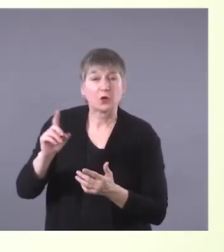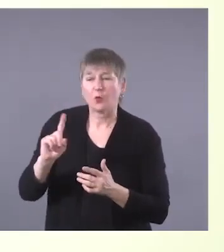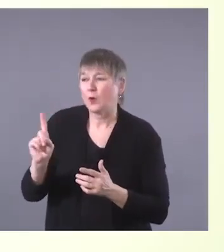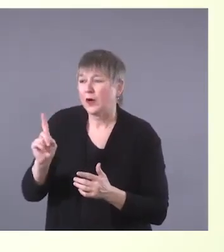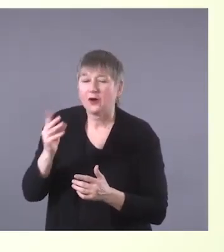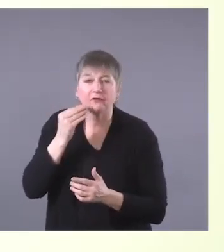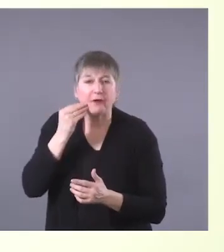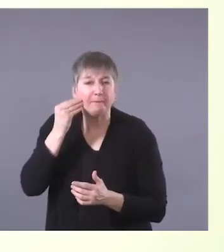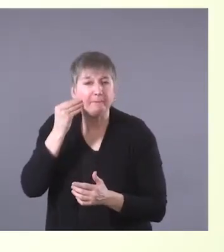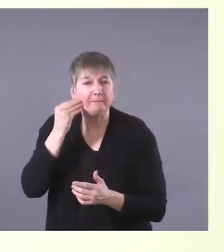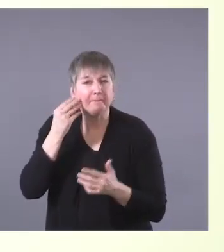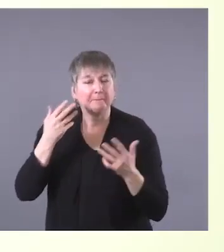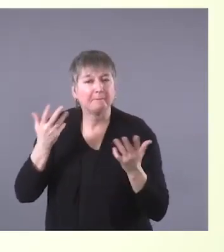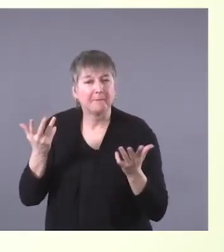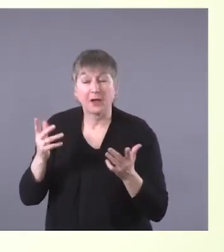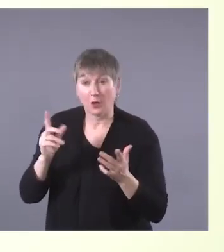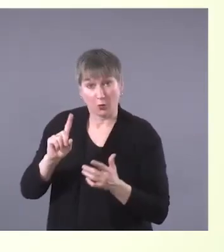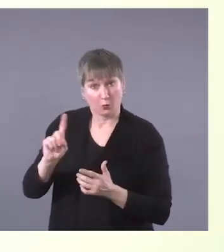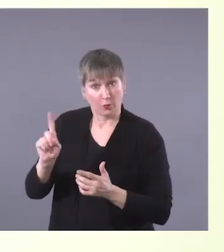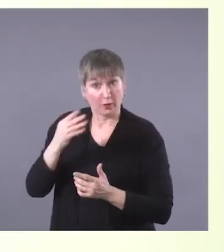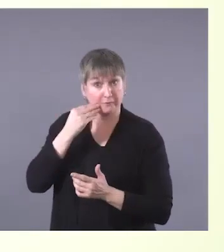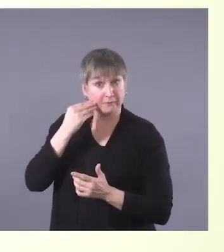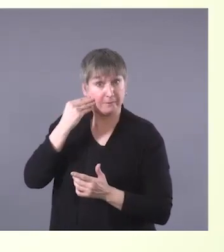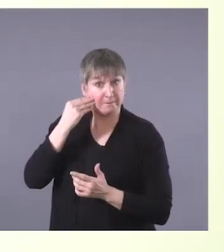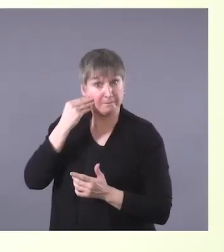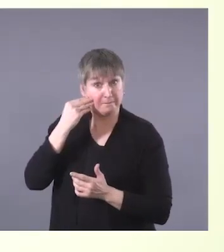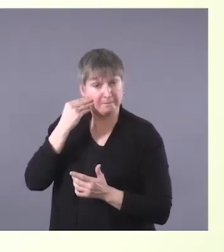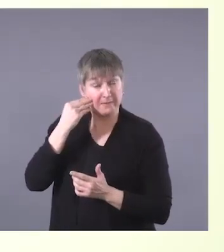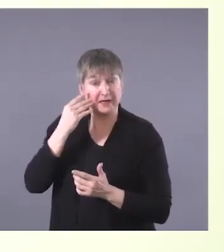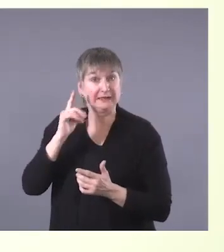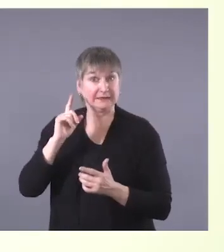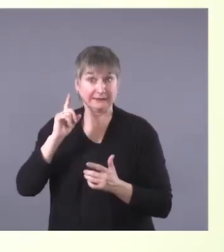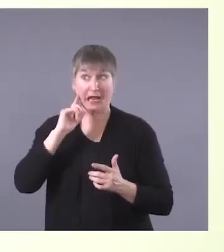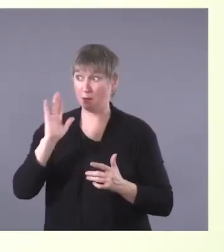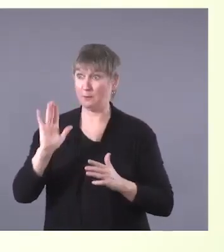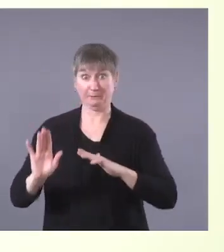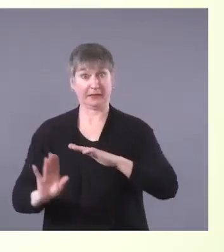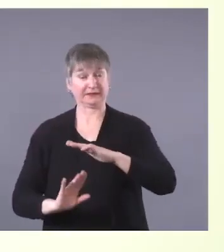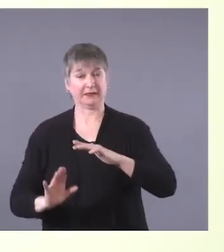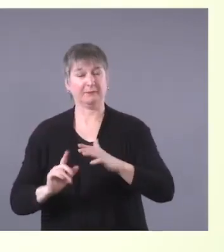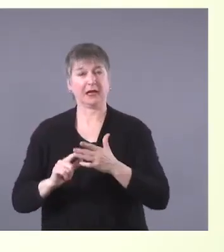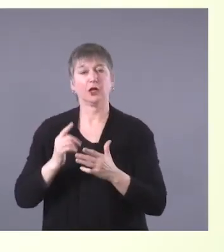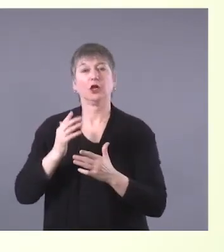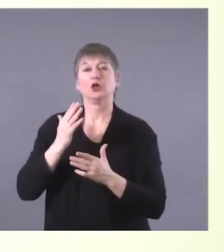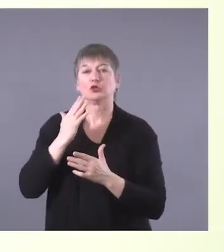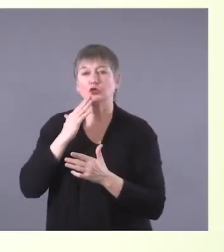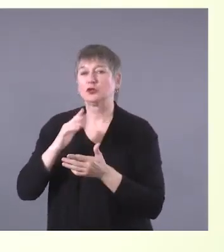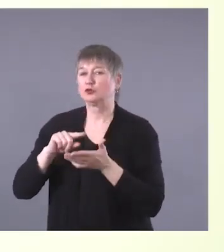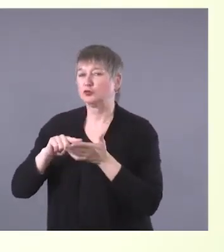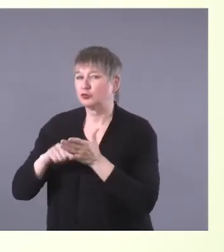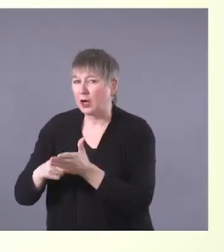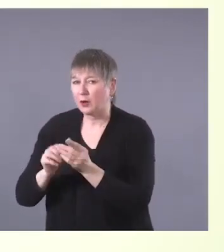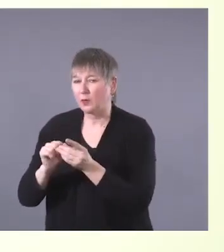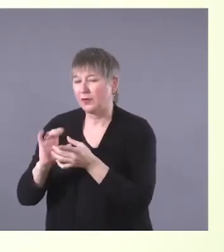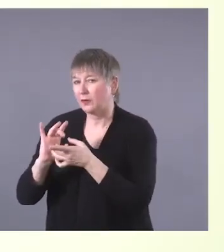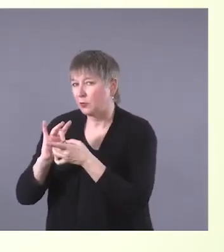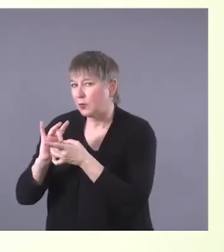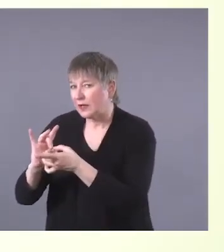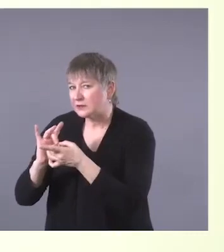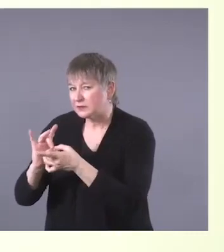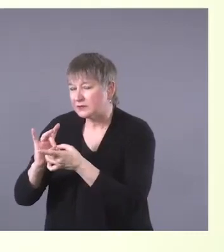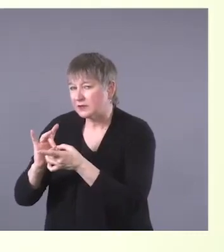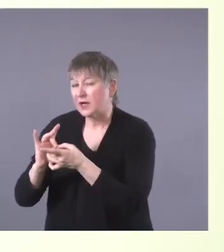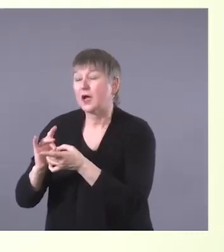with that question, it sounds basic, it's a good strategy for building relationships. It's an